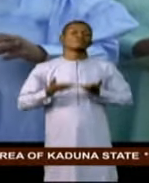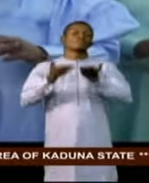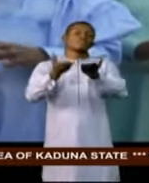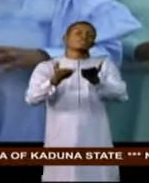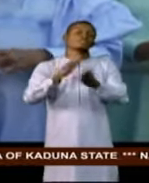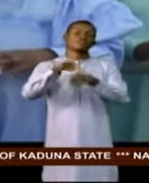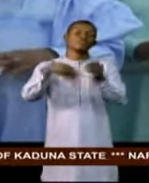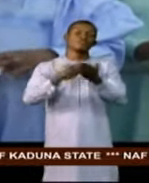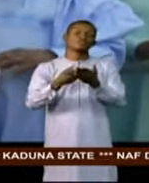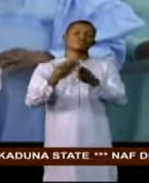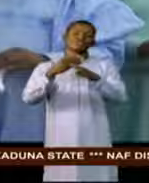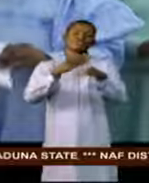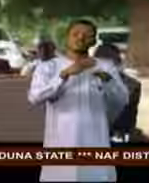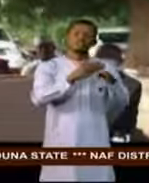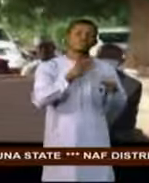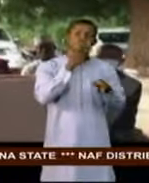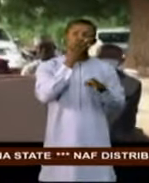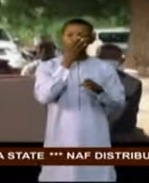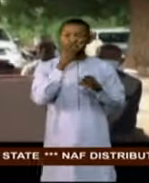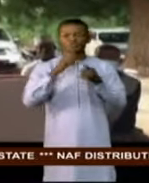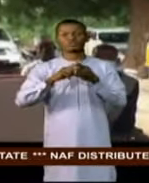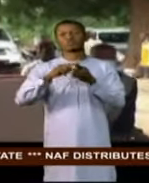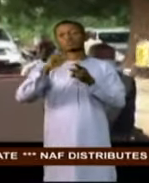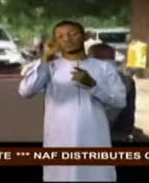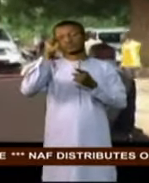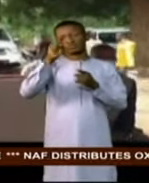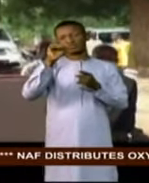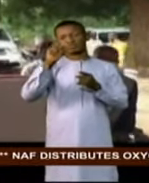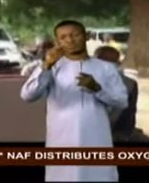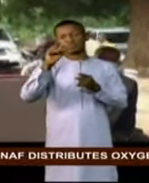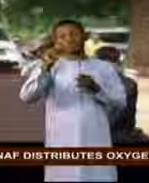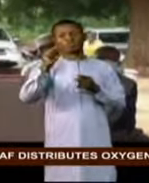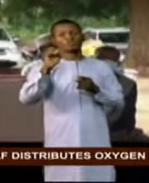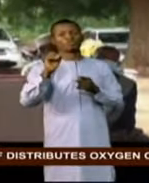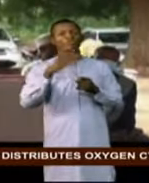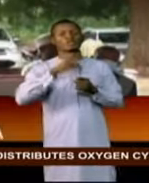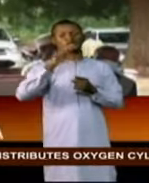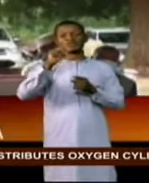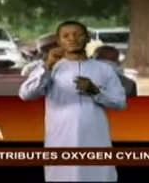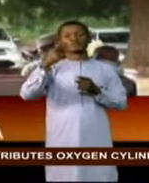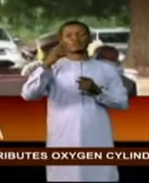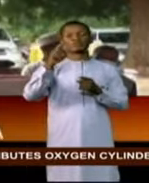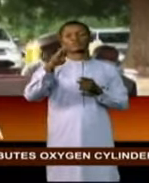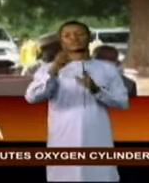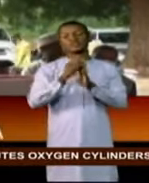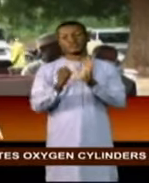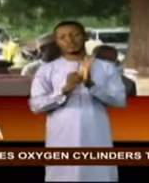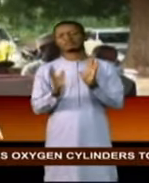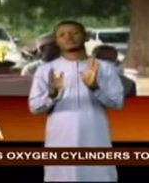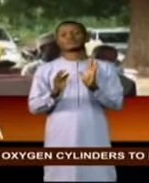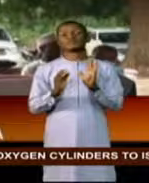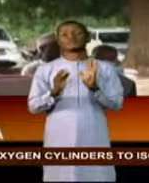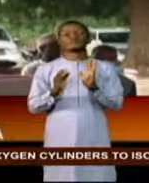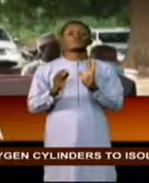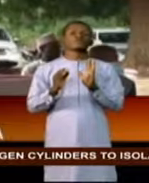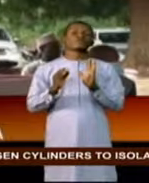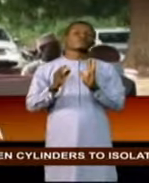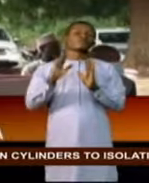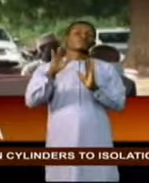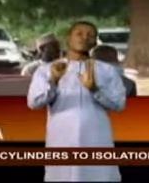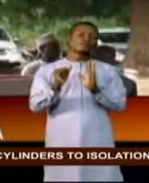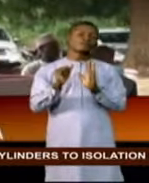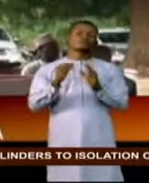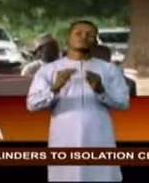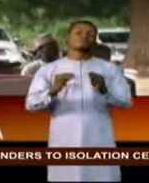the palliatives to Sokota and Niger state governments. As palliatives for distribution to vulnerable persons affected by the recent restriction of